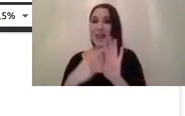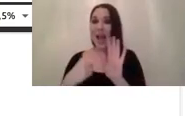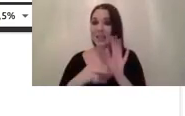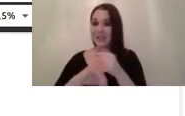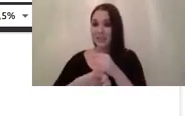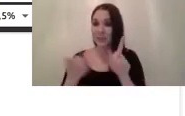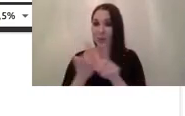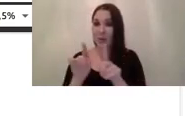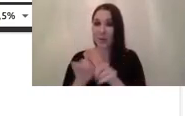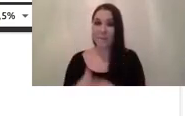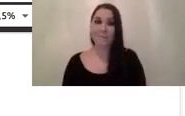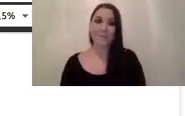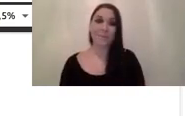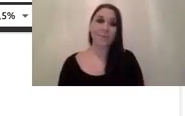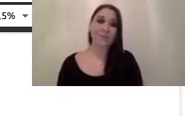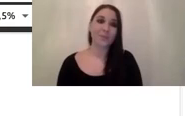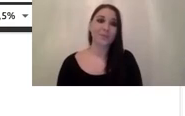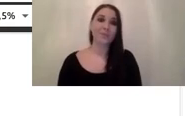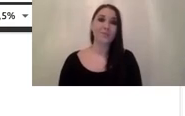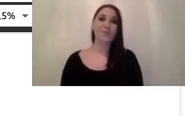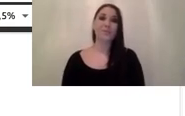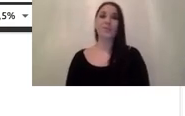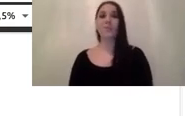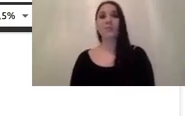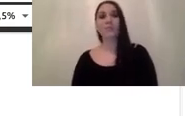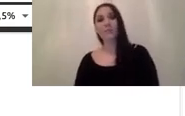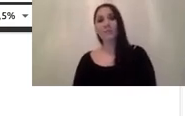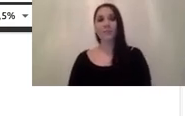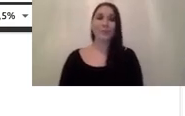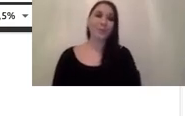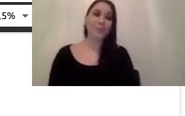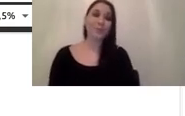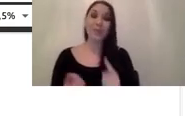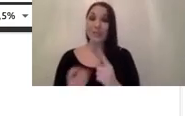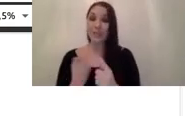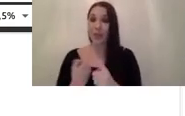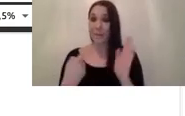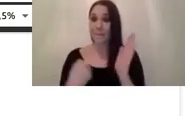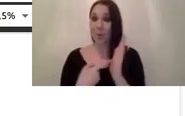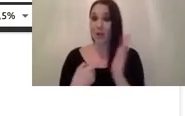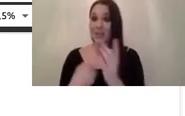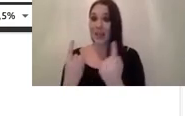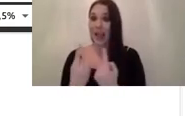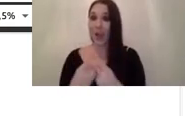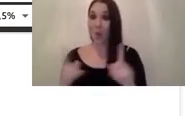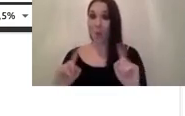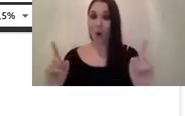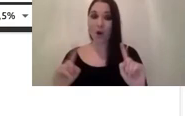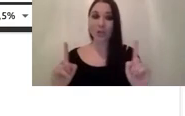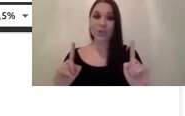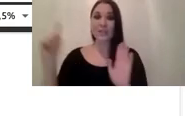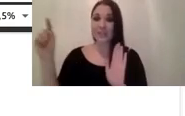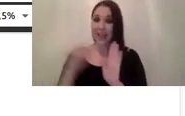so another super important thing is the sensor size it's not the same um having a